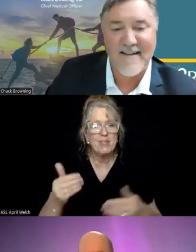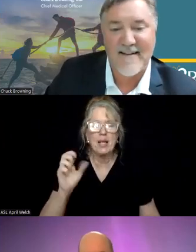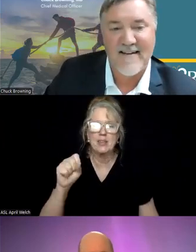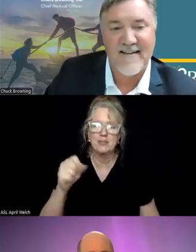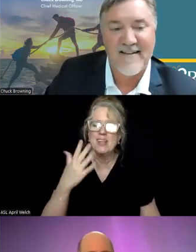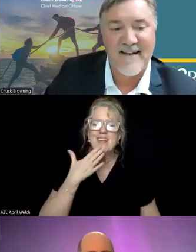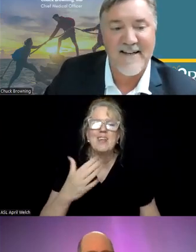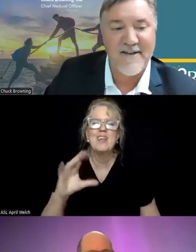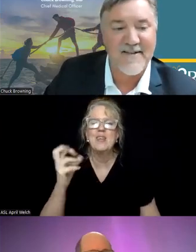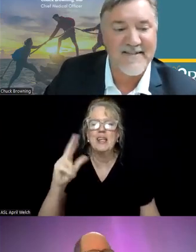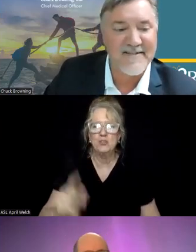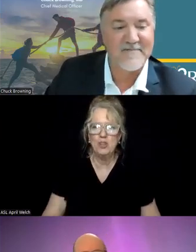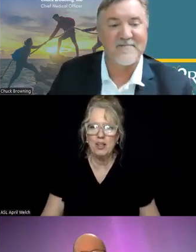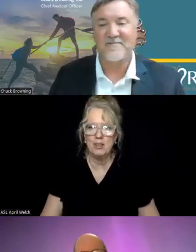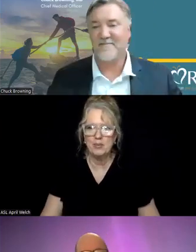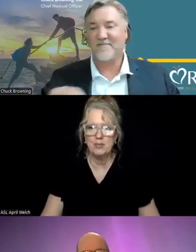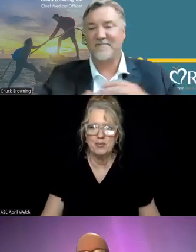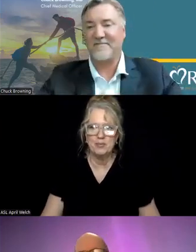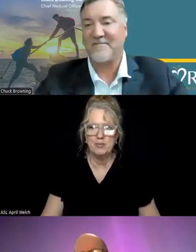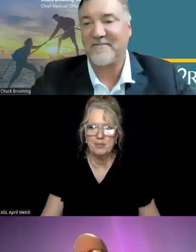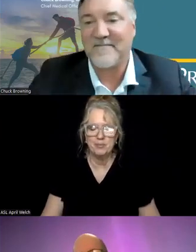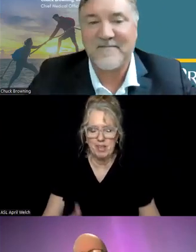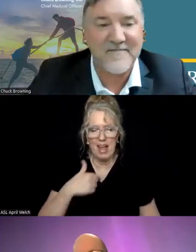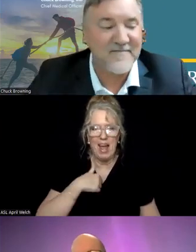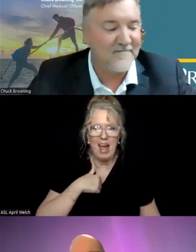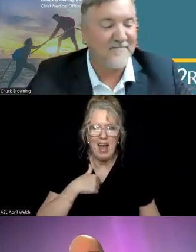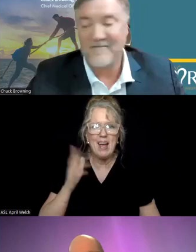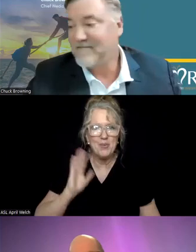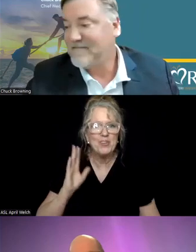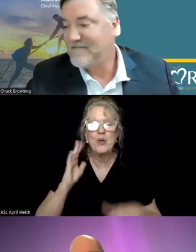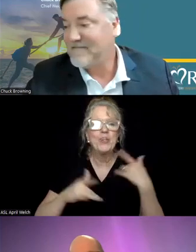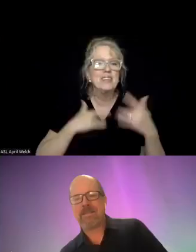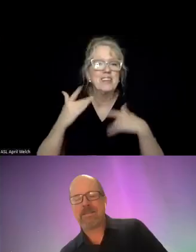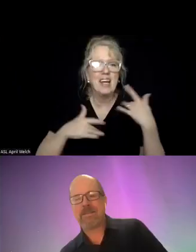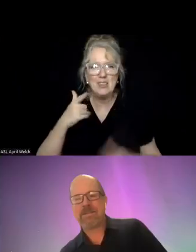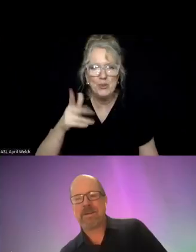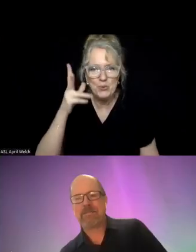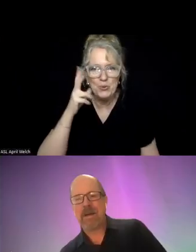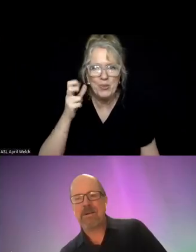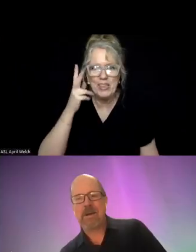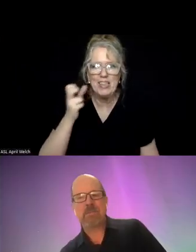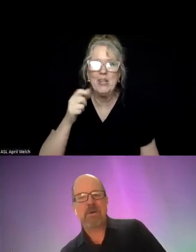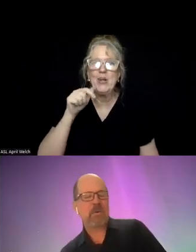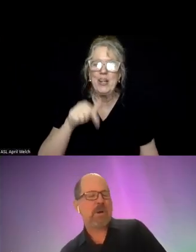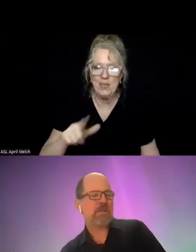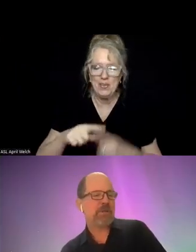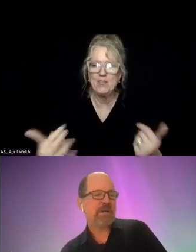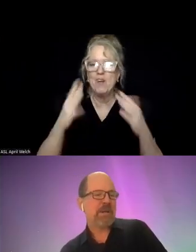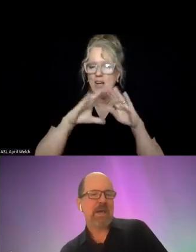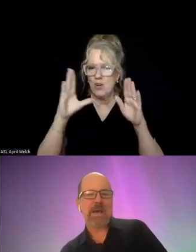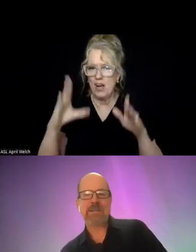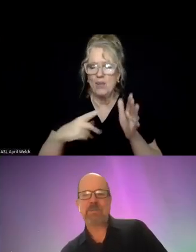Thanks, Chuck. I was so excited to hear that this firehouse model